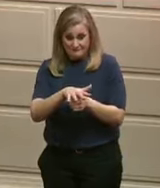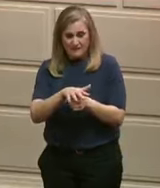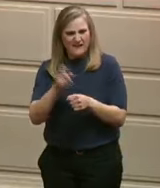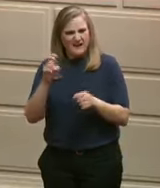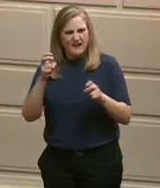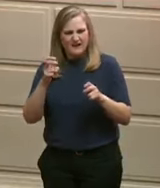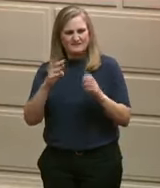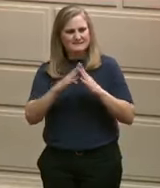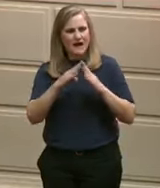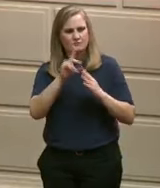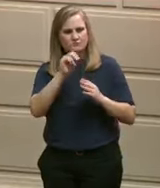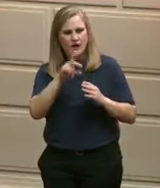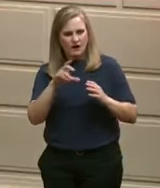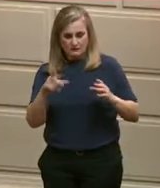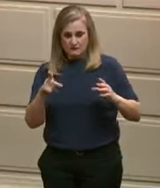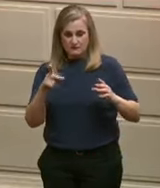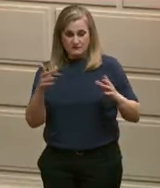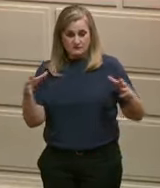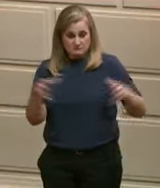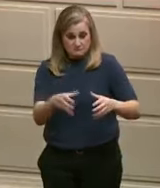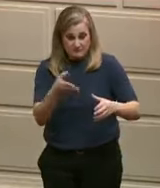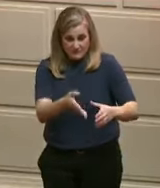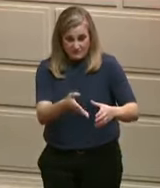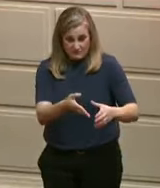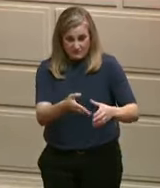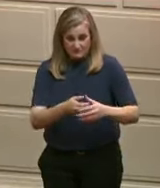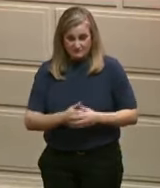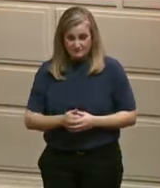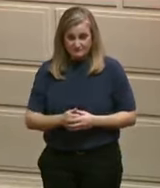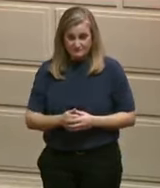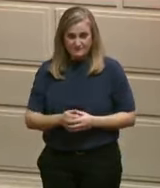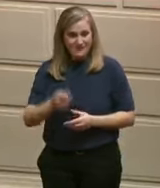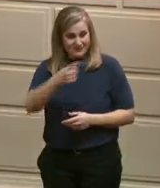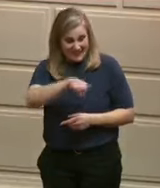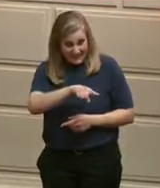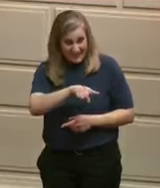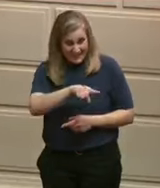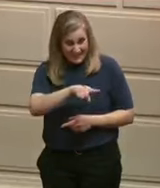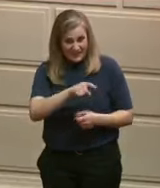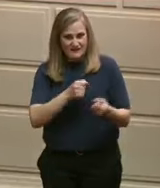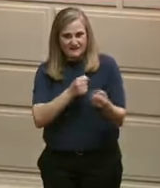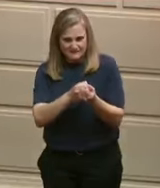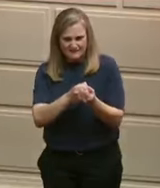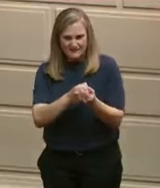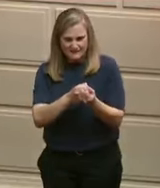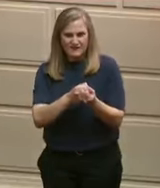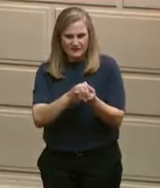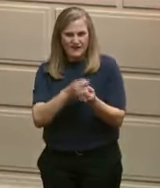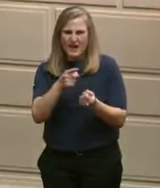leading calamari suppliers in the United States. Rep. McNamara! Boy, you've got to love that!